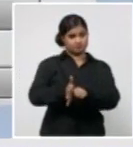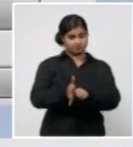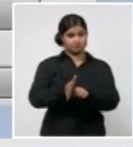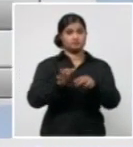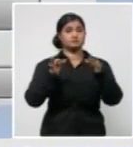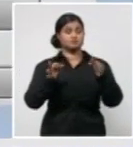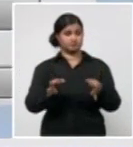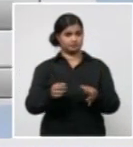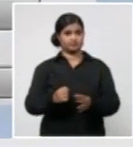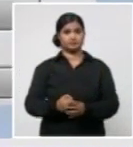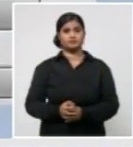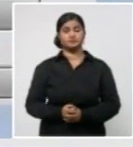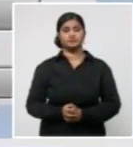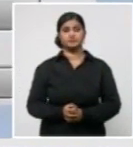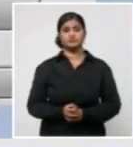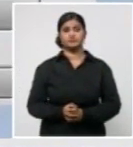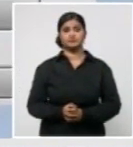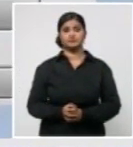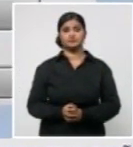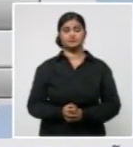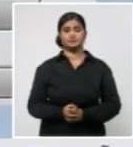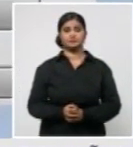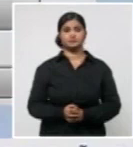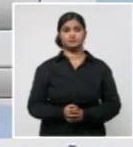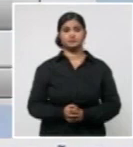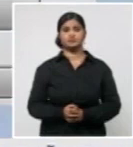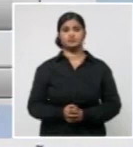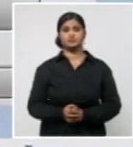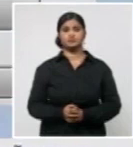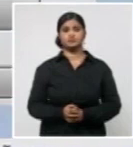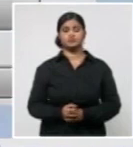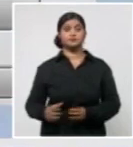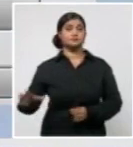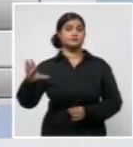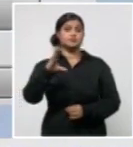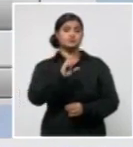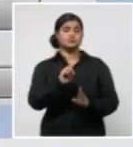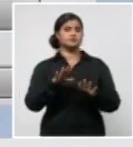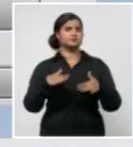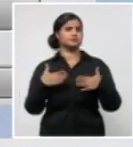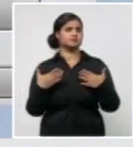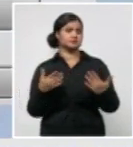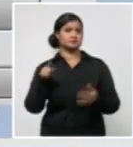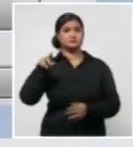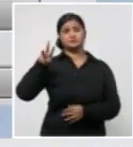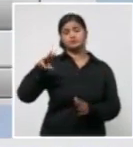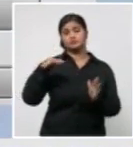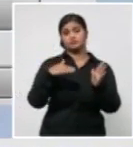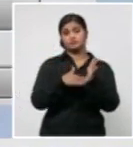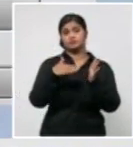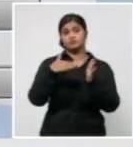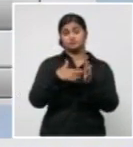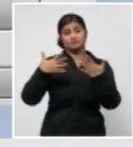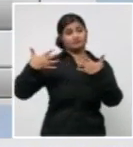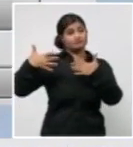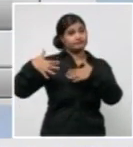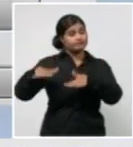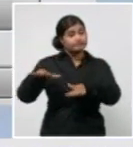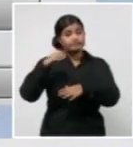countries. The number of confirmed cases worldwide currently stands at 13,079